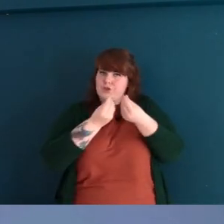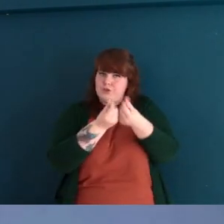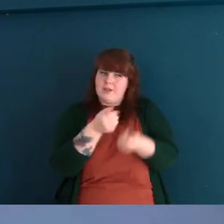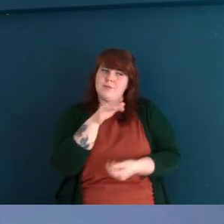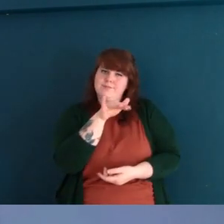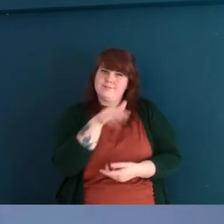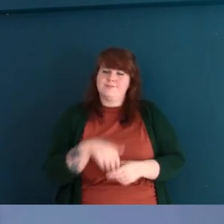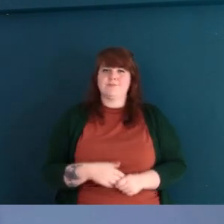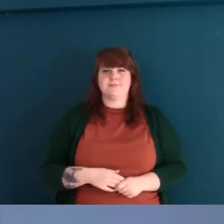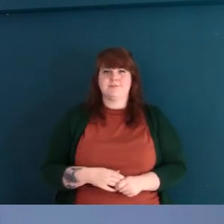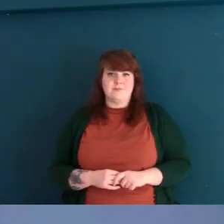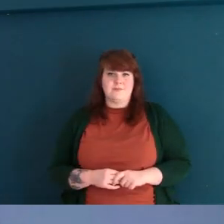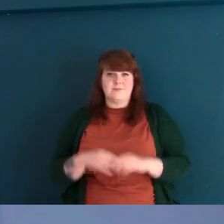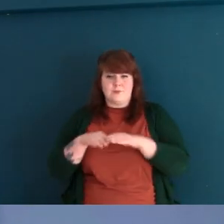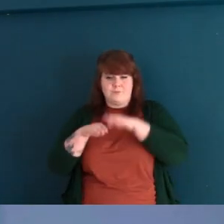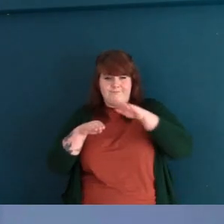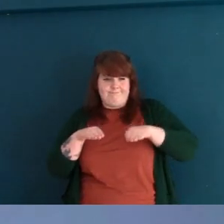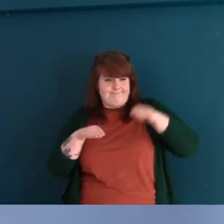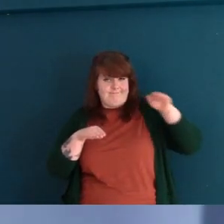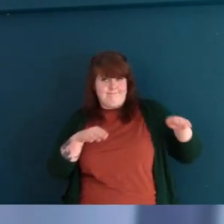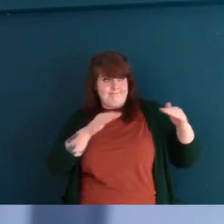This is the C2 corridor.